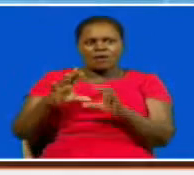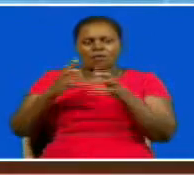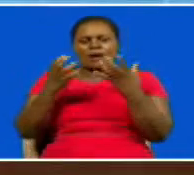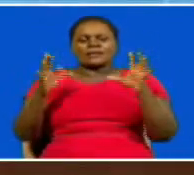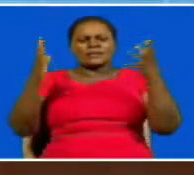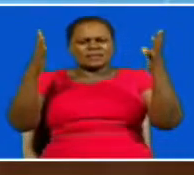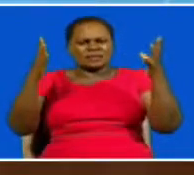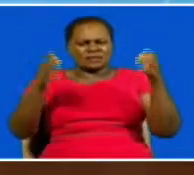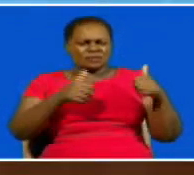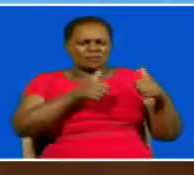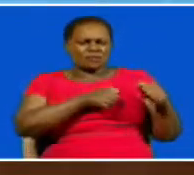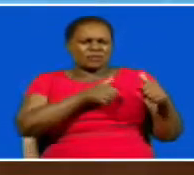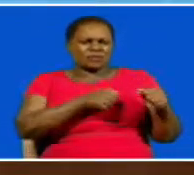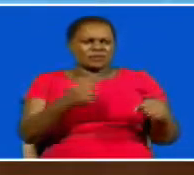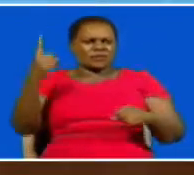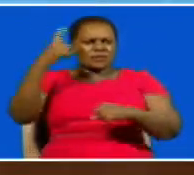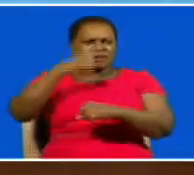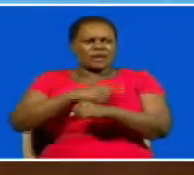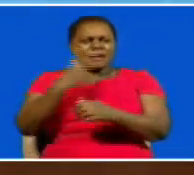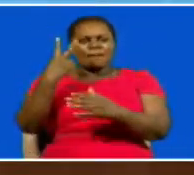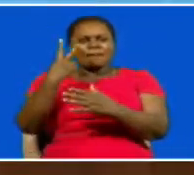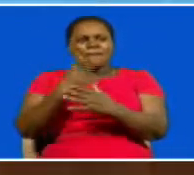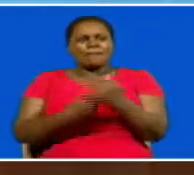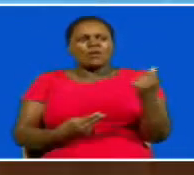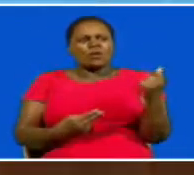world celebrated valentine's day more flower sales were expected how well